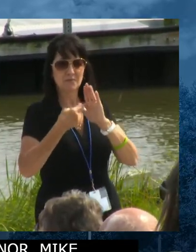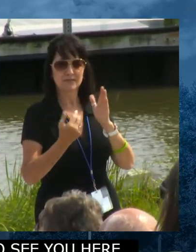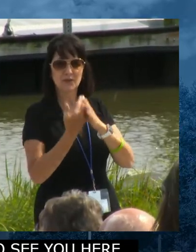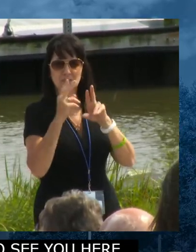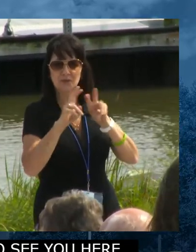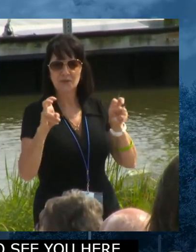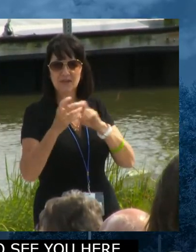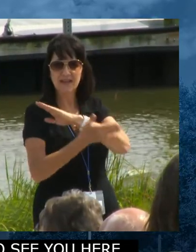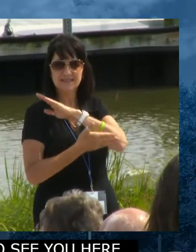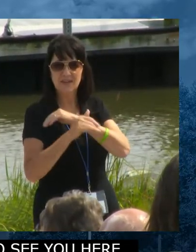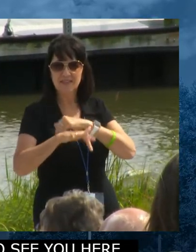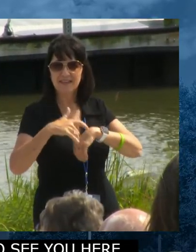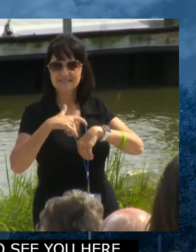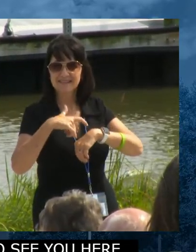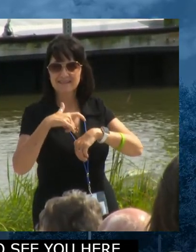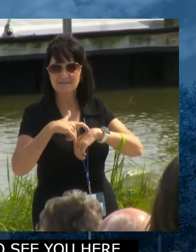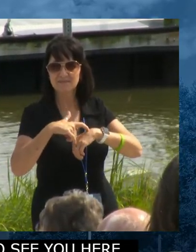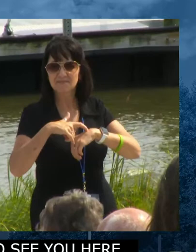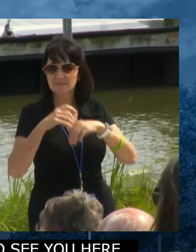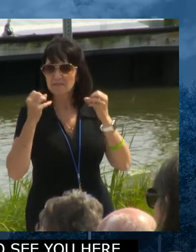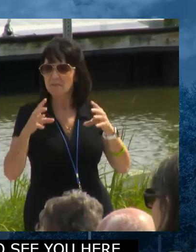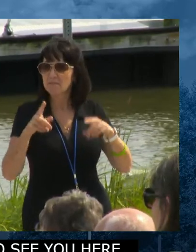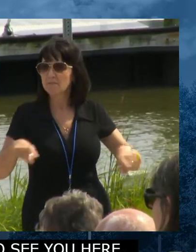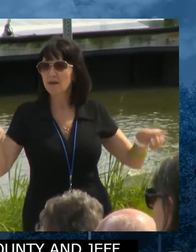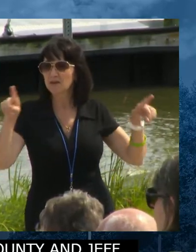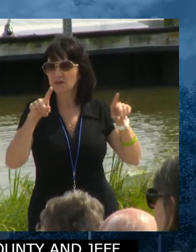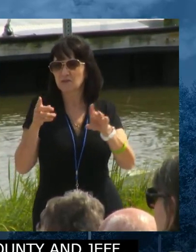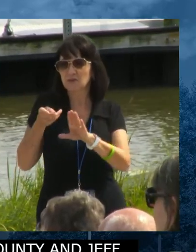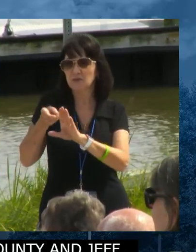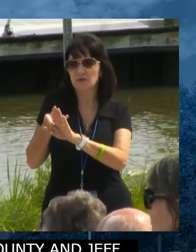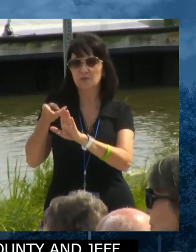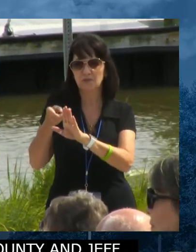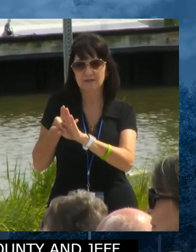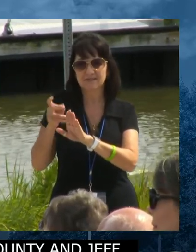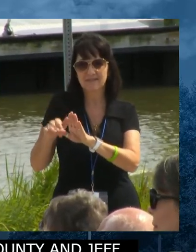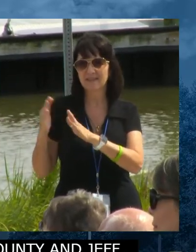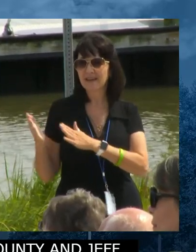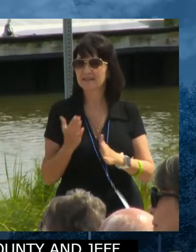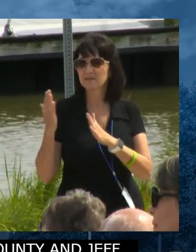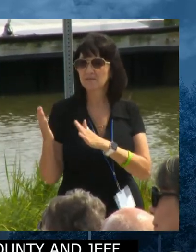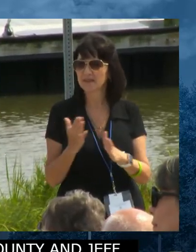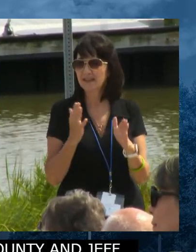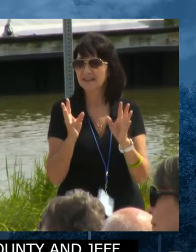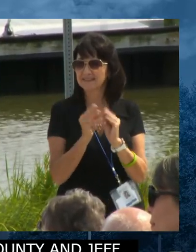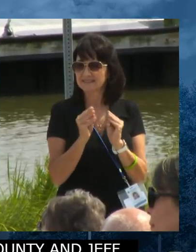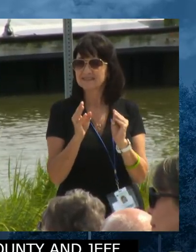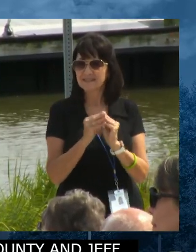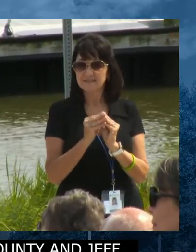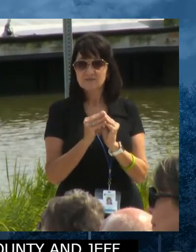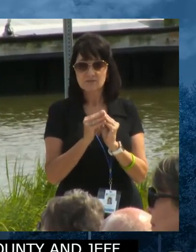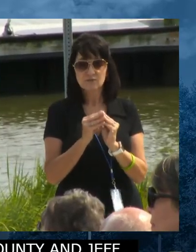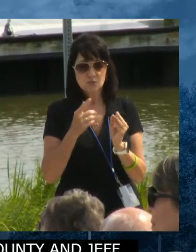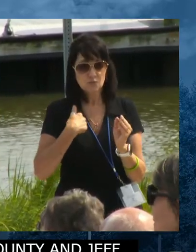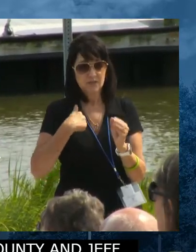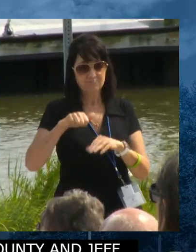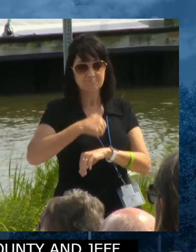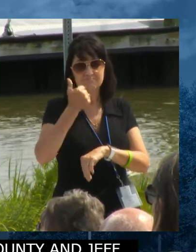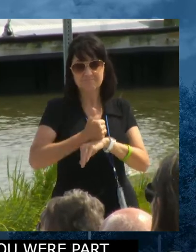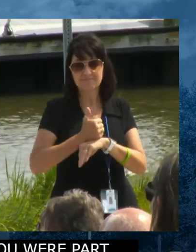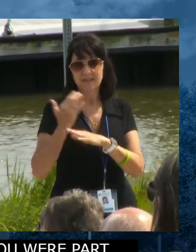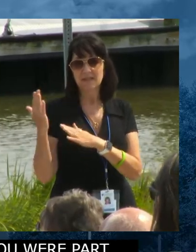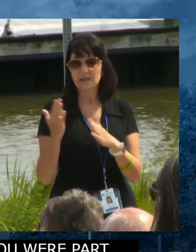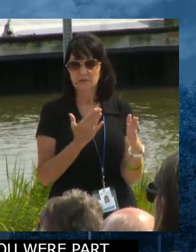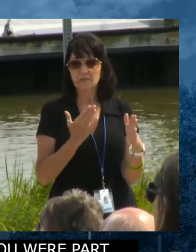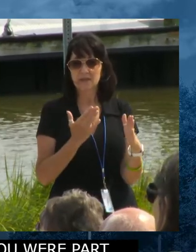and press and so many of you were part of that planning session. We came out with a plan, a